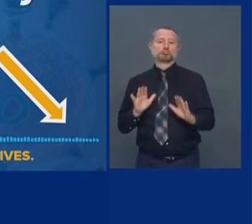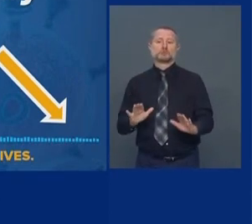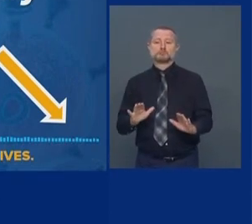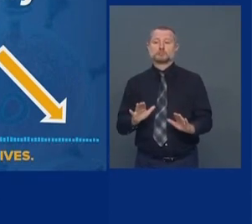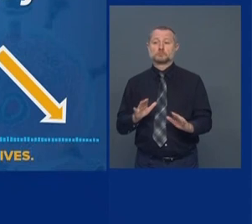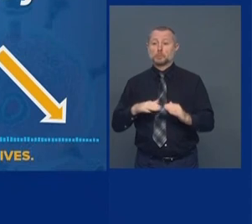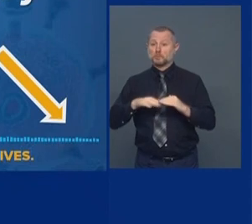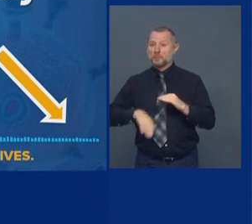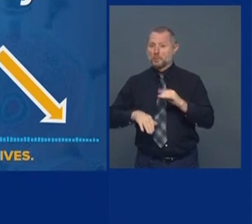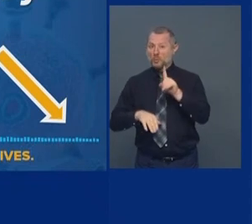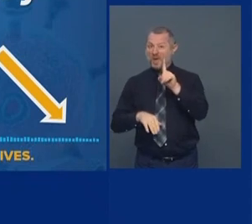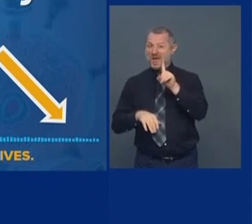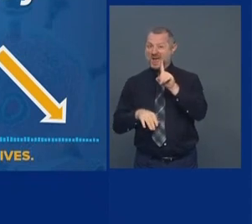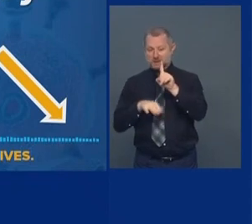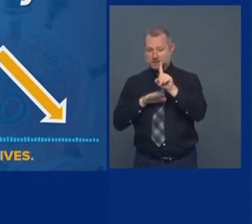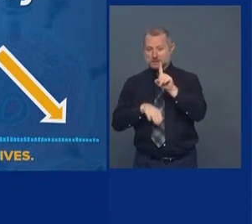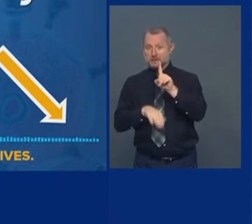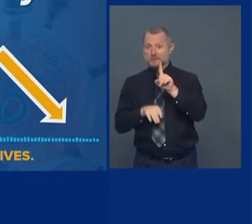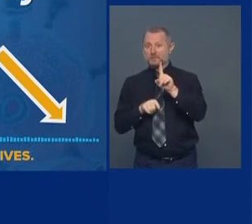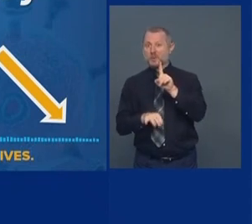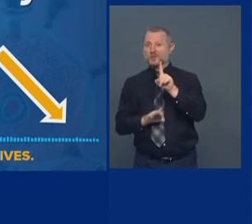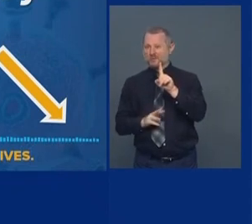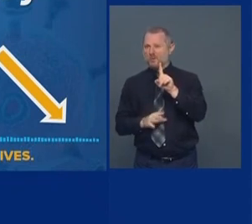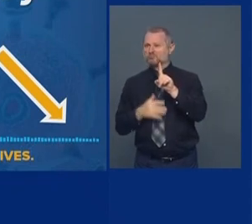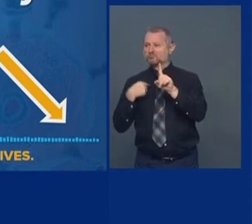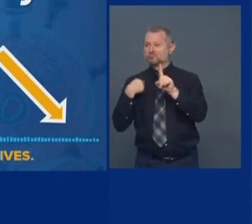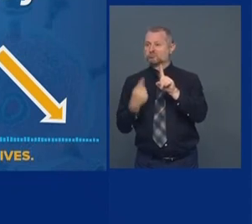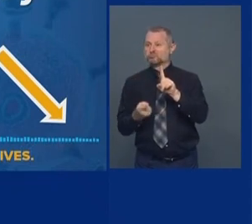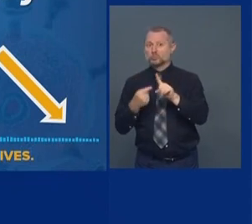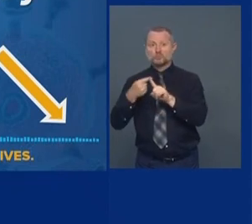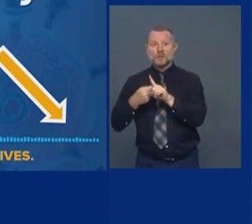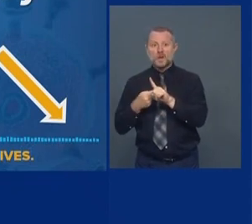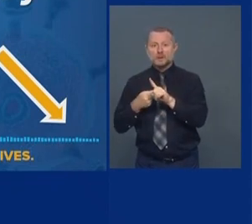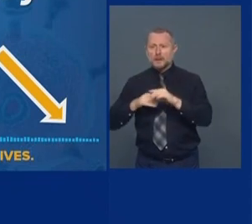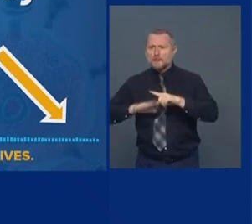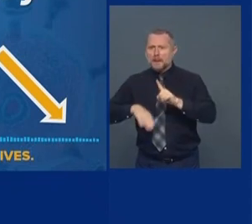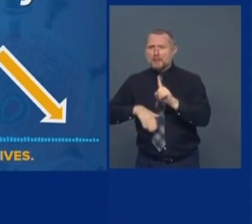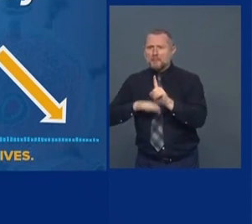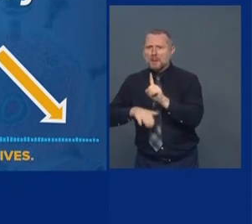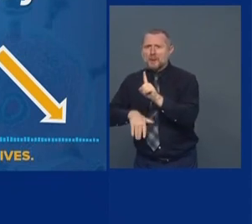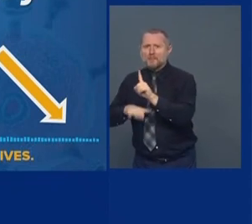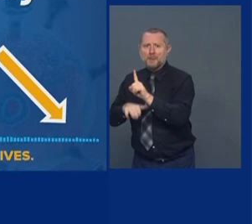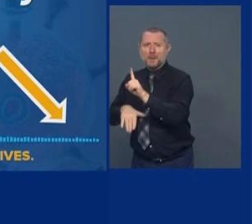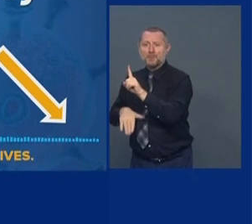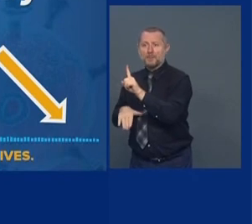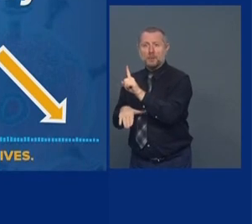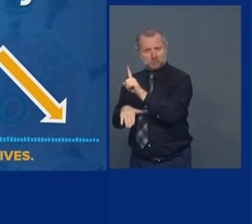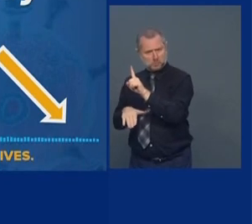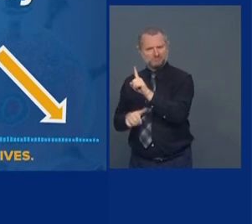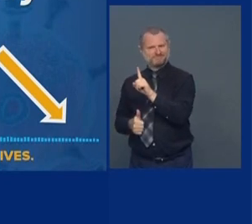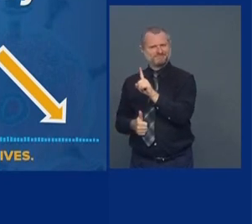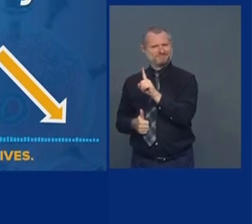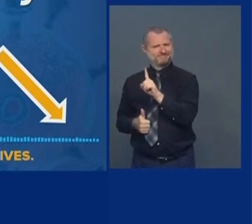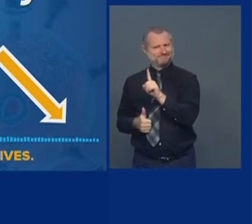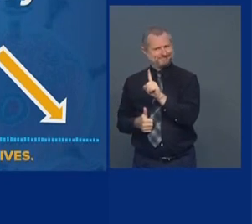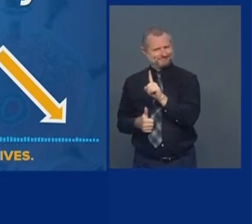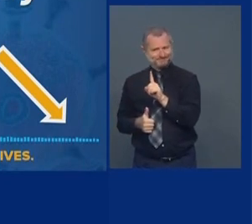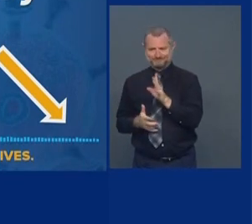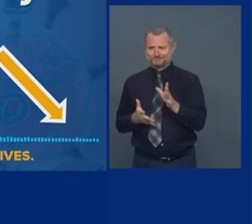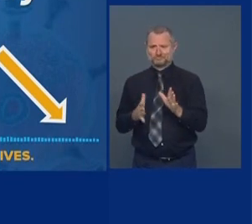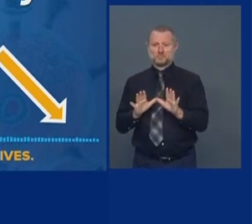for over a month now. And it is an obvious